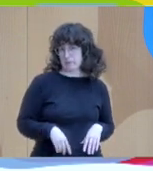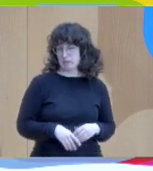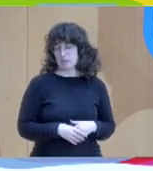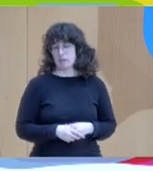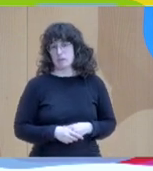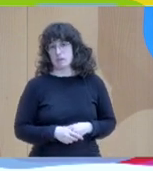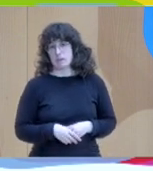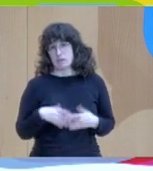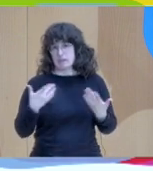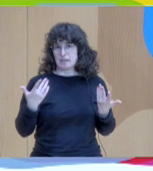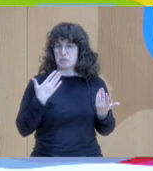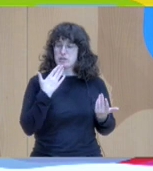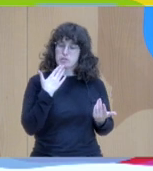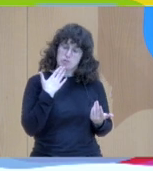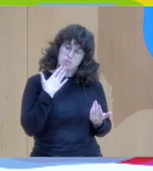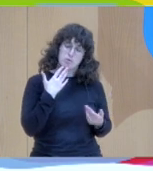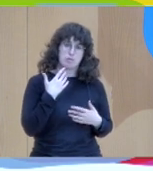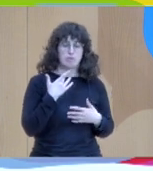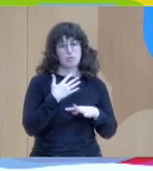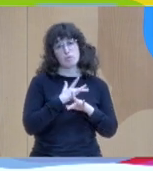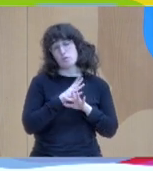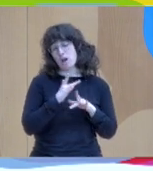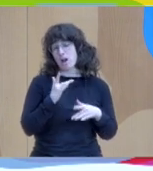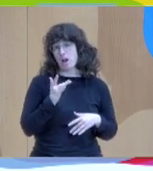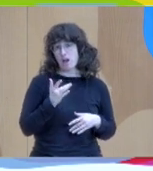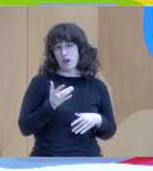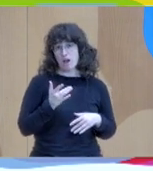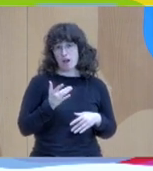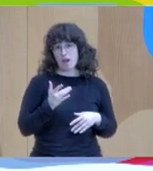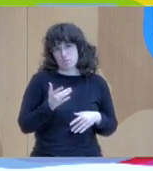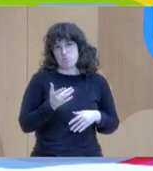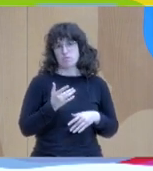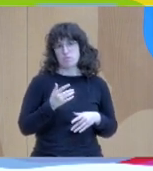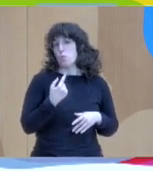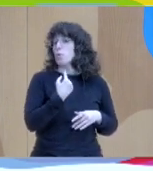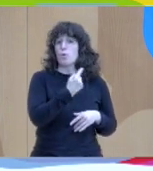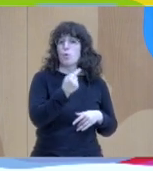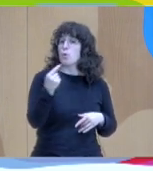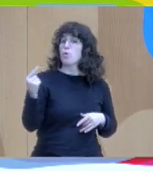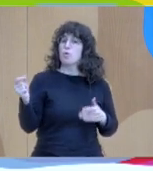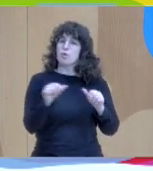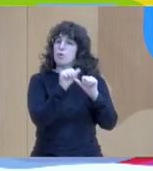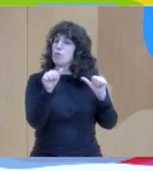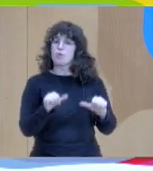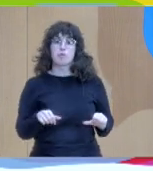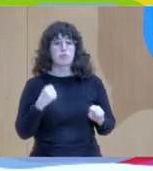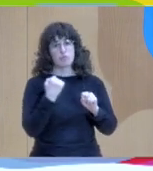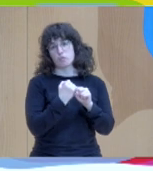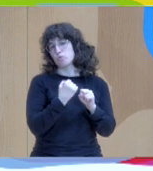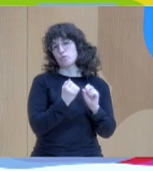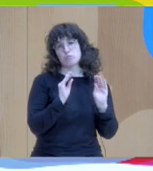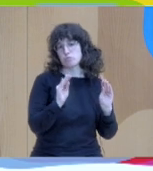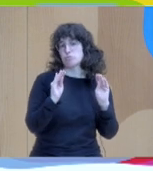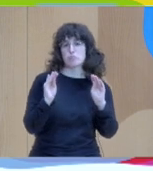there are people use different methods and I've noticed that I've done this quite a lot times